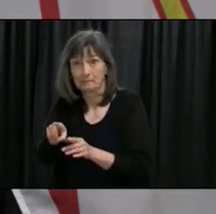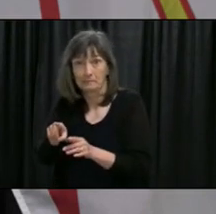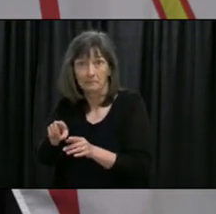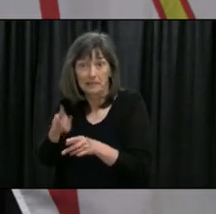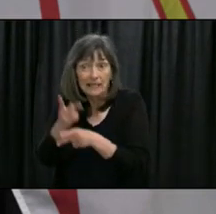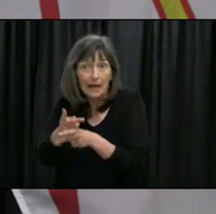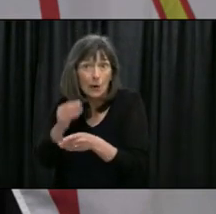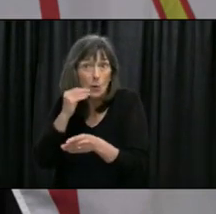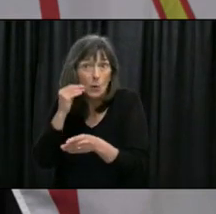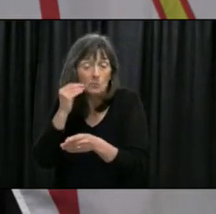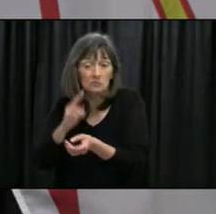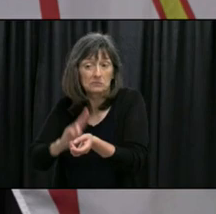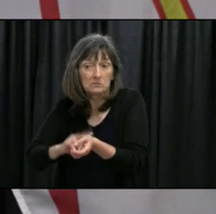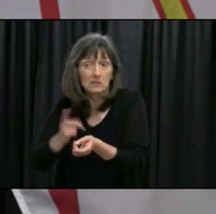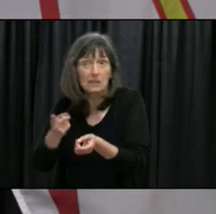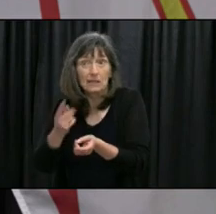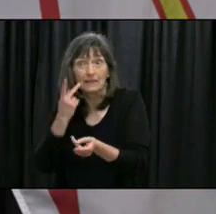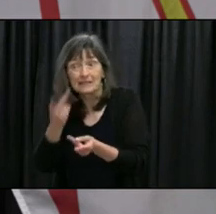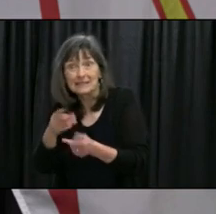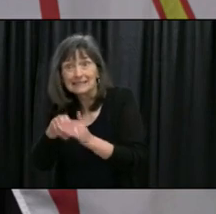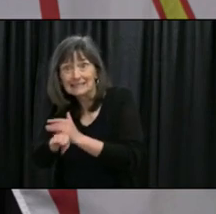things when you're planning your vacations